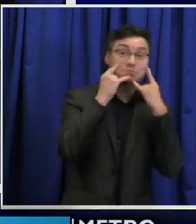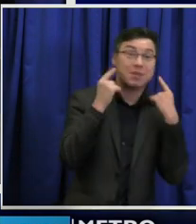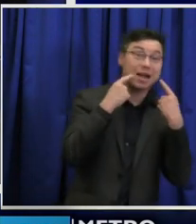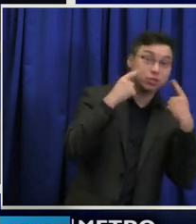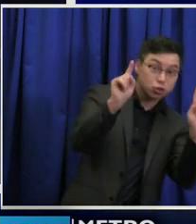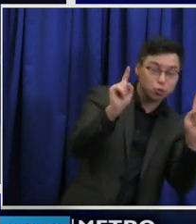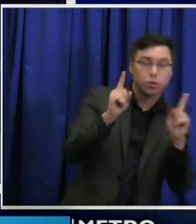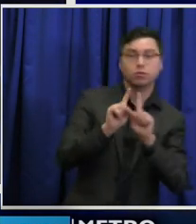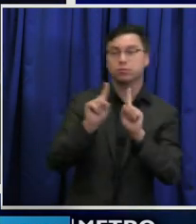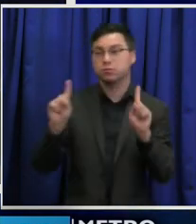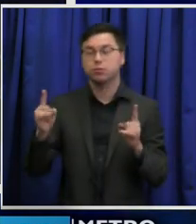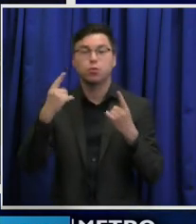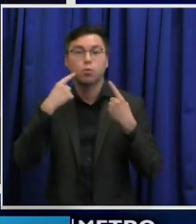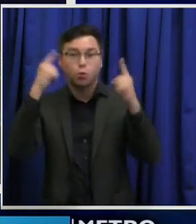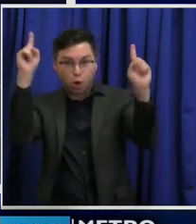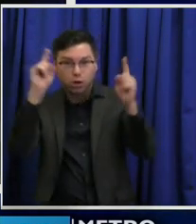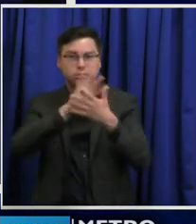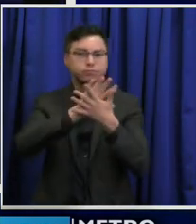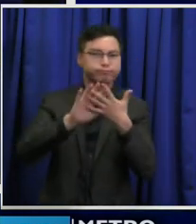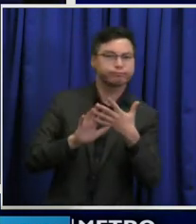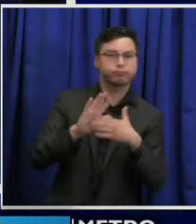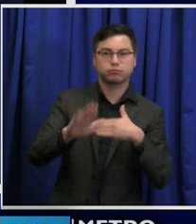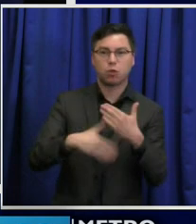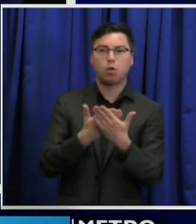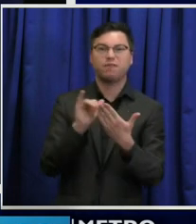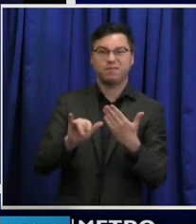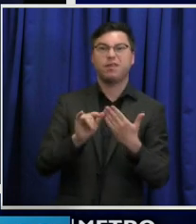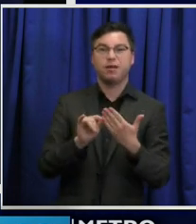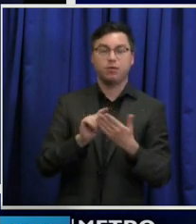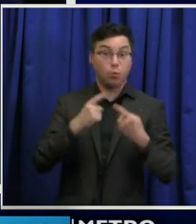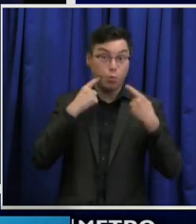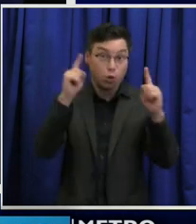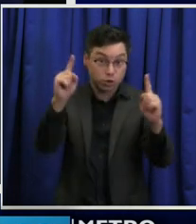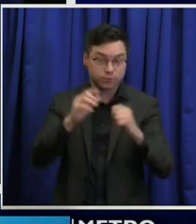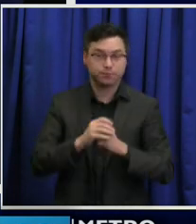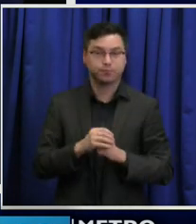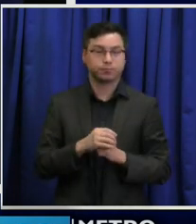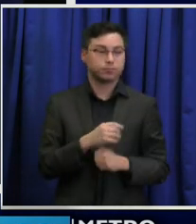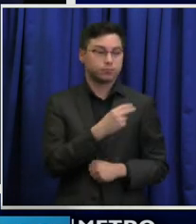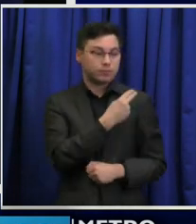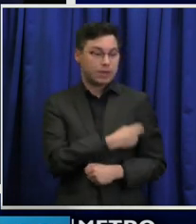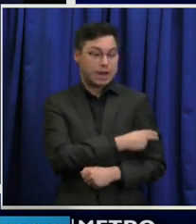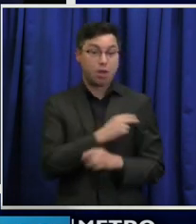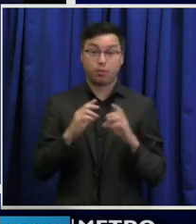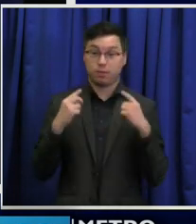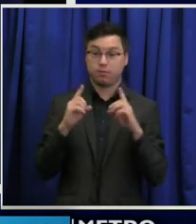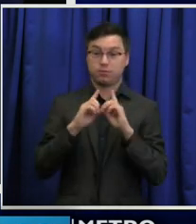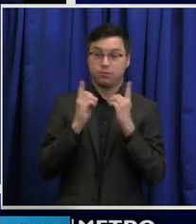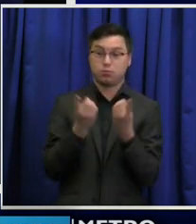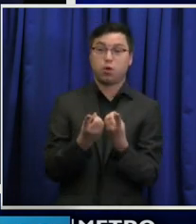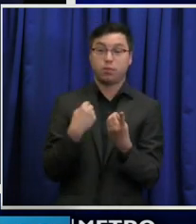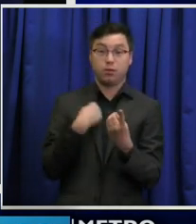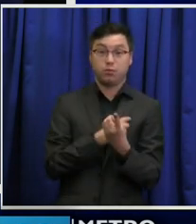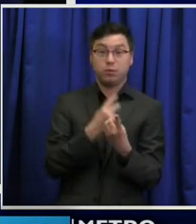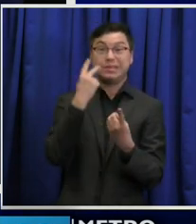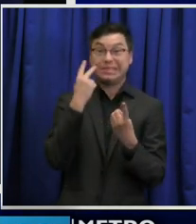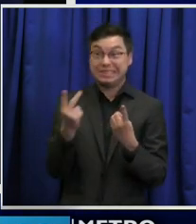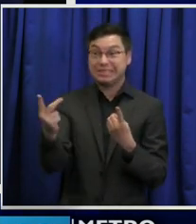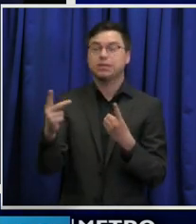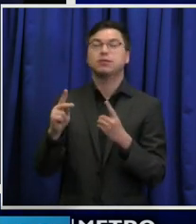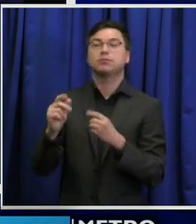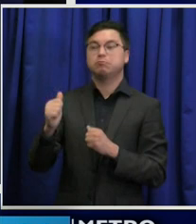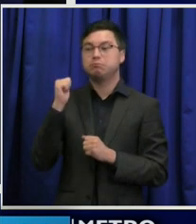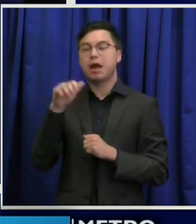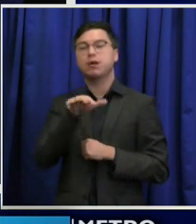Social distancing works. And based on where the health department continues to see most cases coming from, things like backyard gatherings,